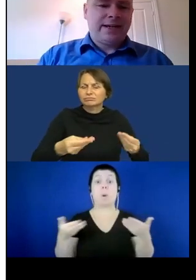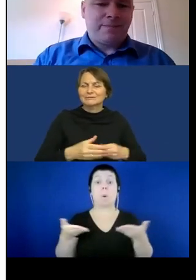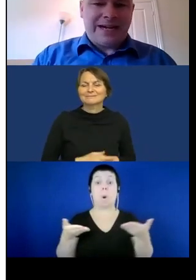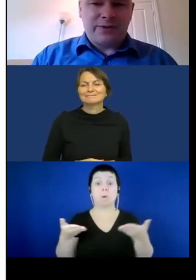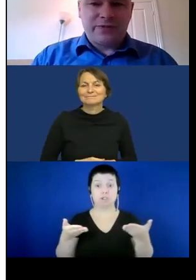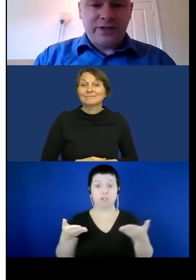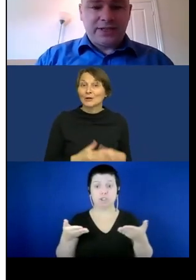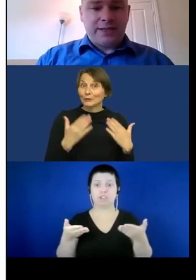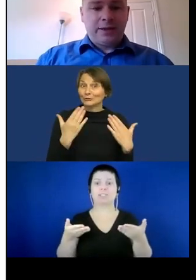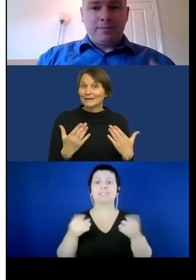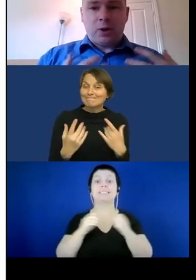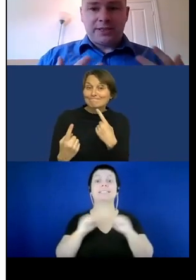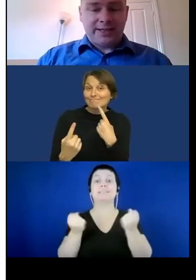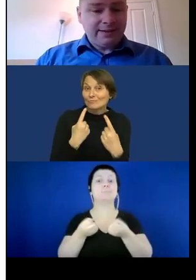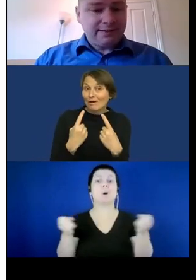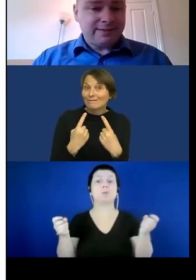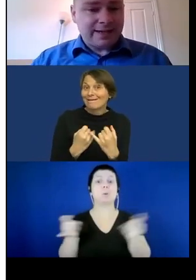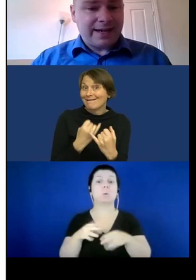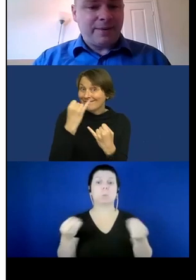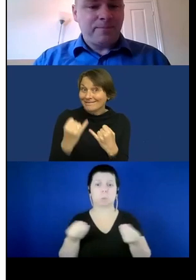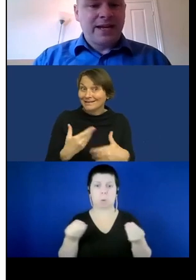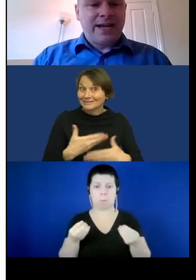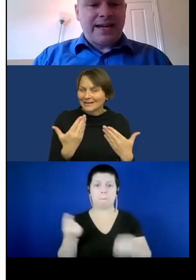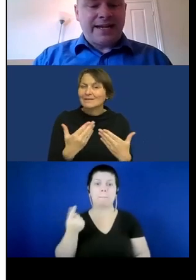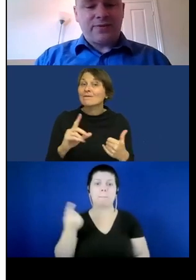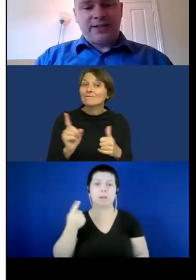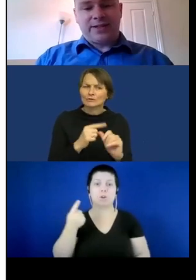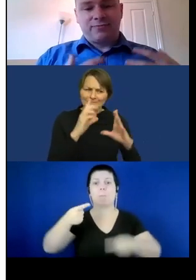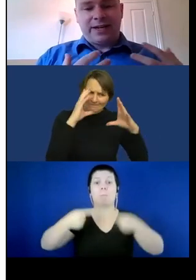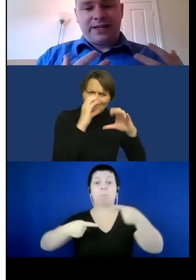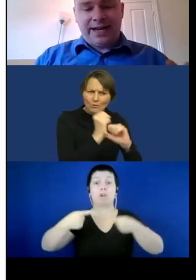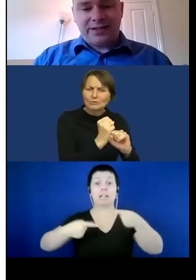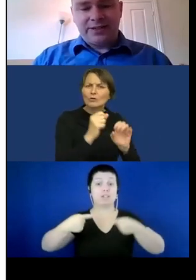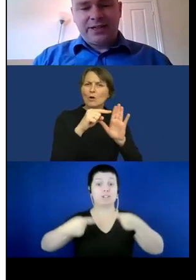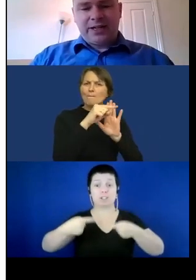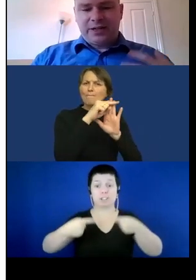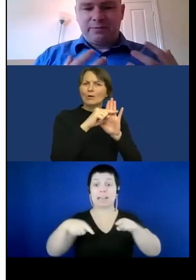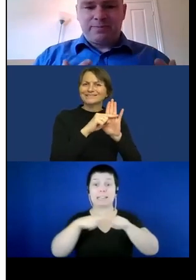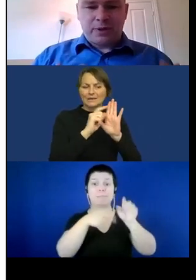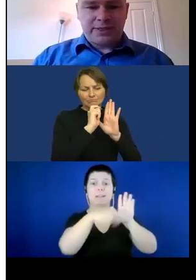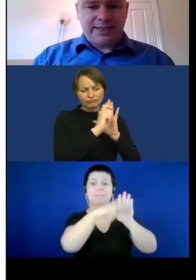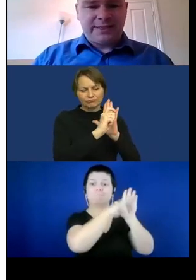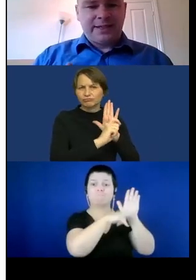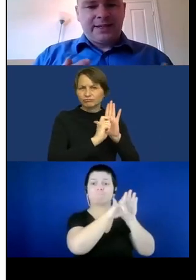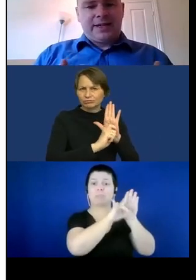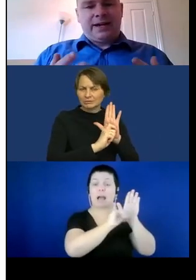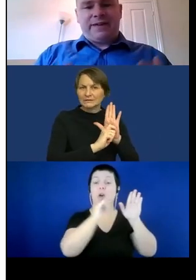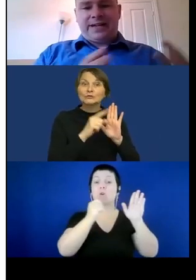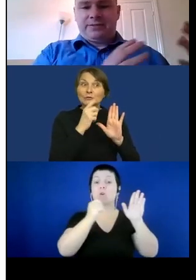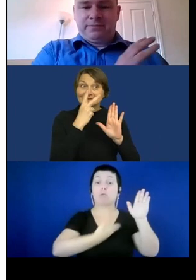about firstly policy and how things like regulation and government policies